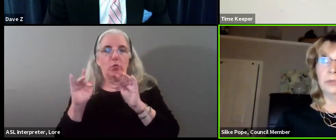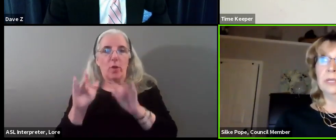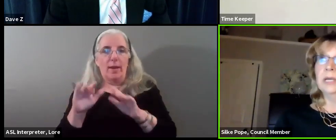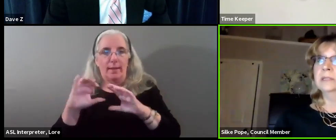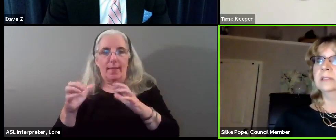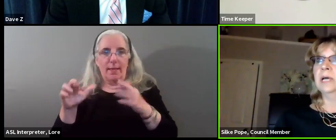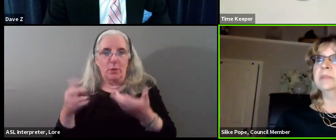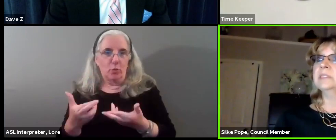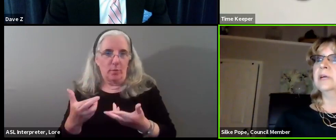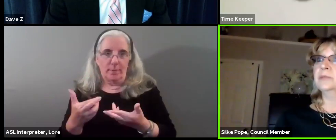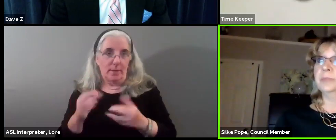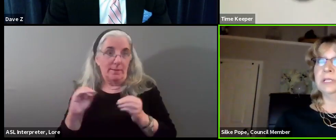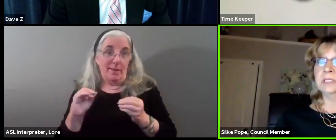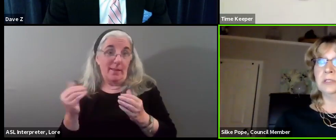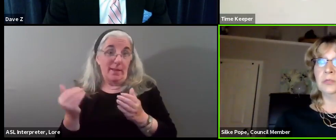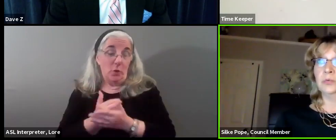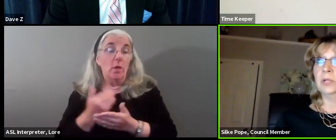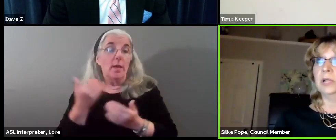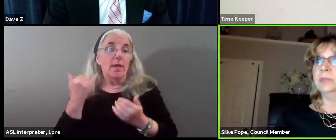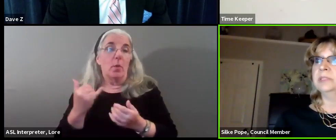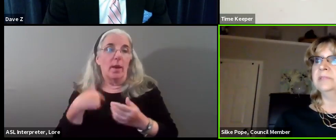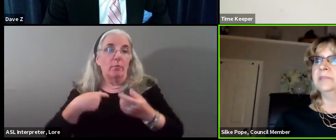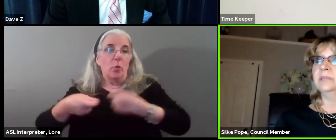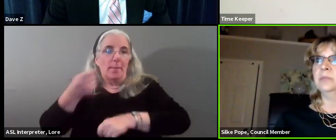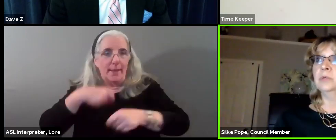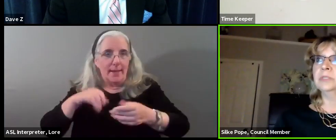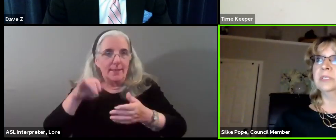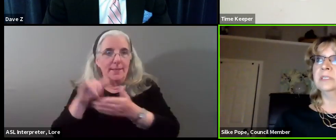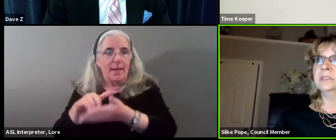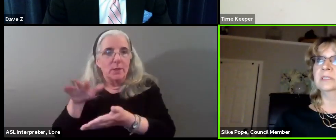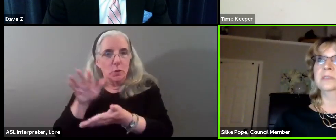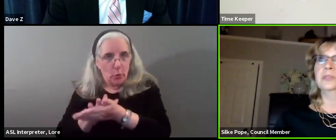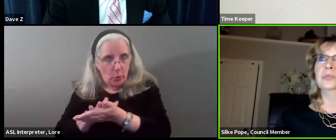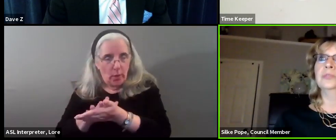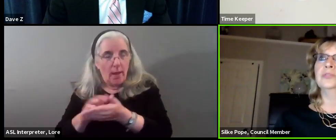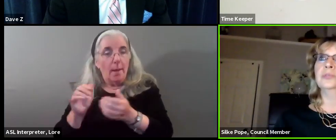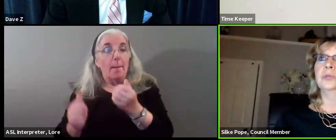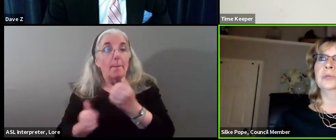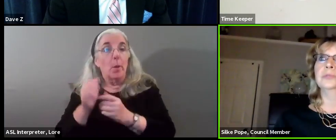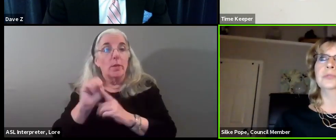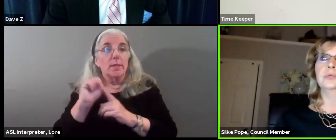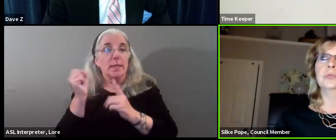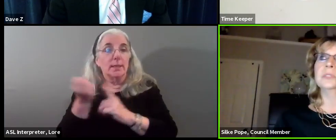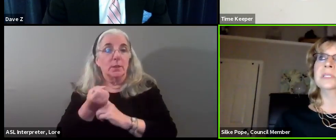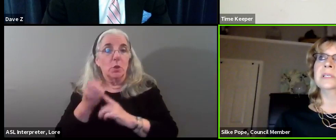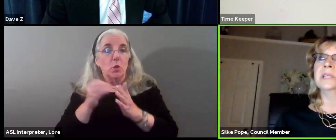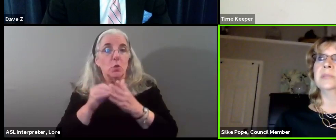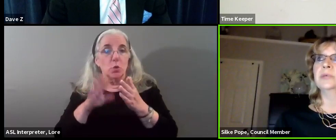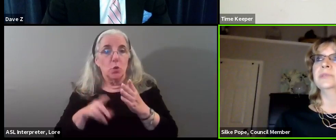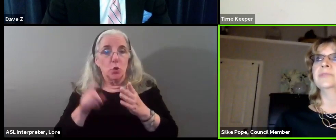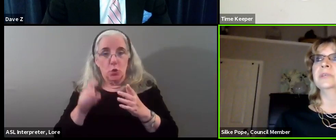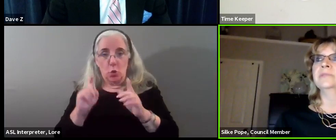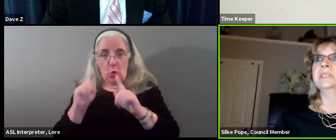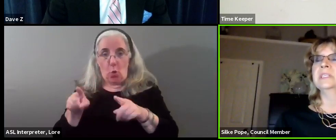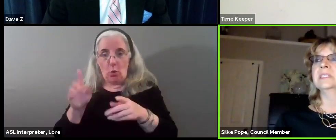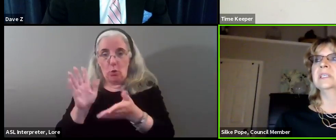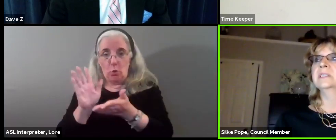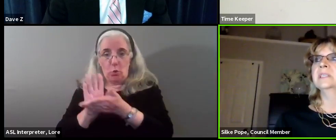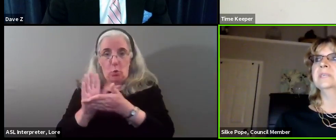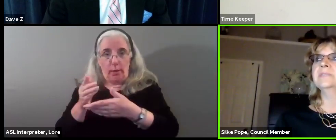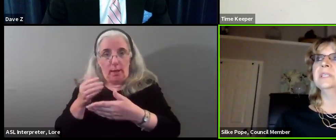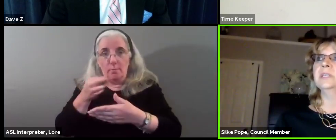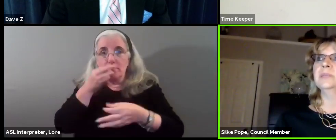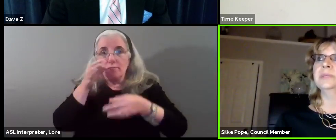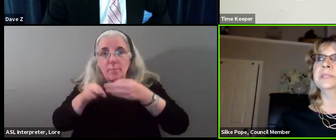nothing new. The time is now to replace the school. I believe that in most instances, students should go to schools in their neighborhood for convenience,